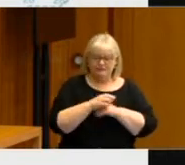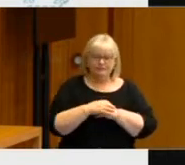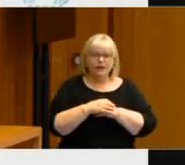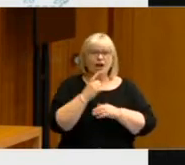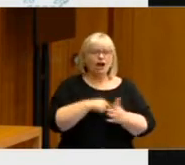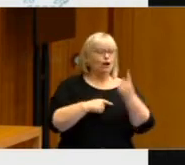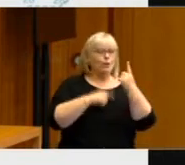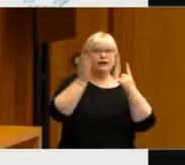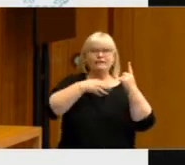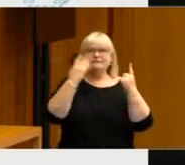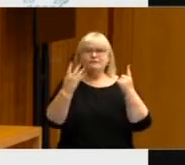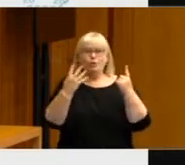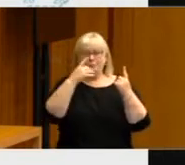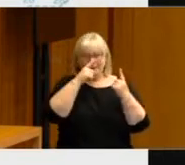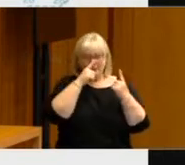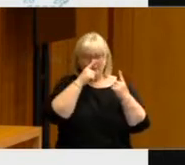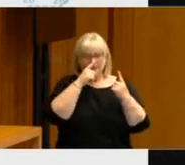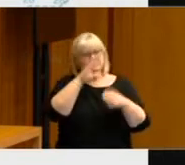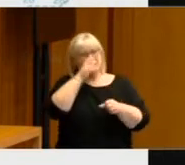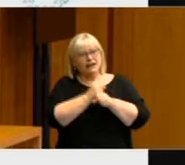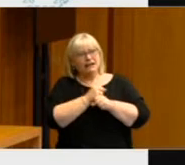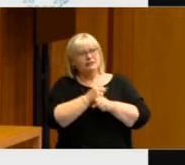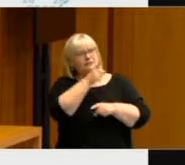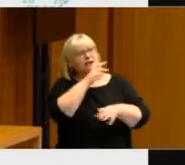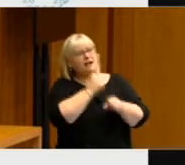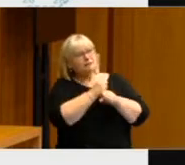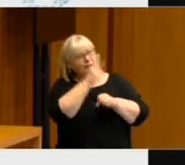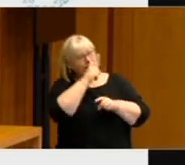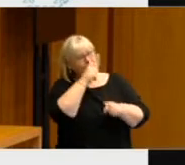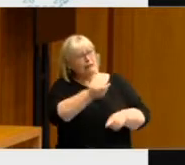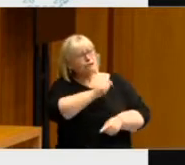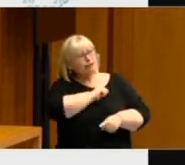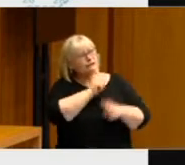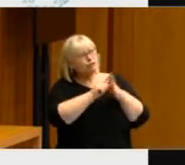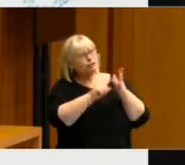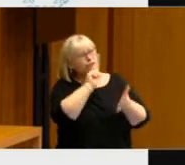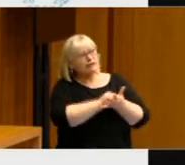in four voters believed that people in government could be trusted to do the right thing.